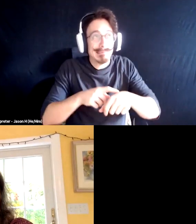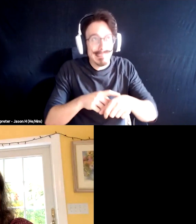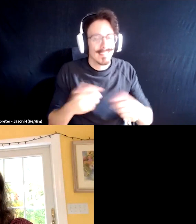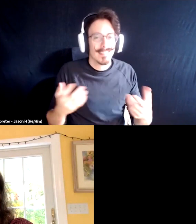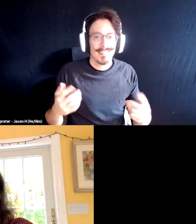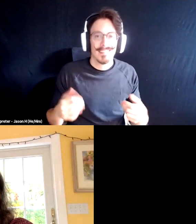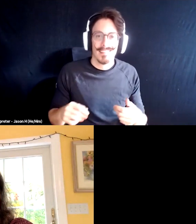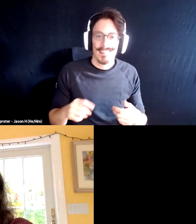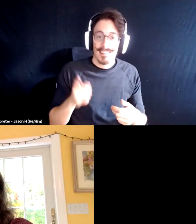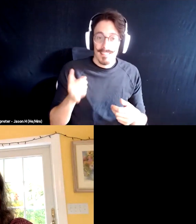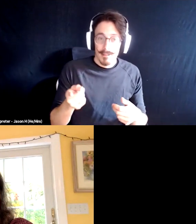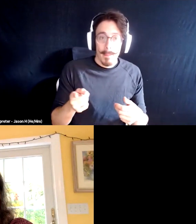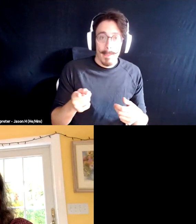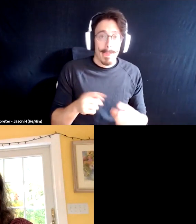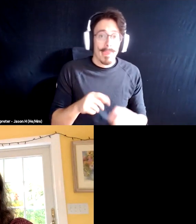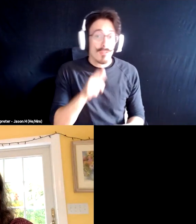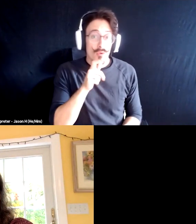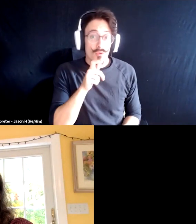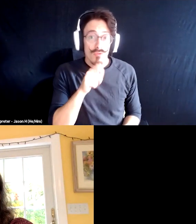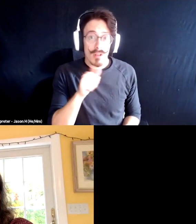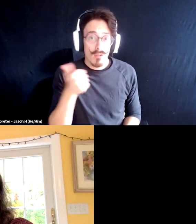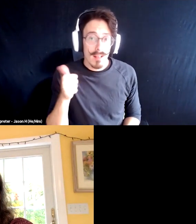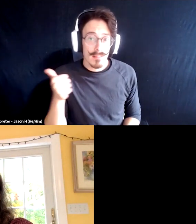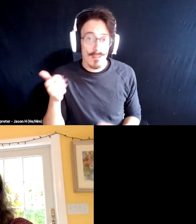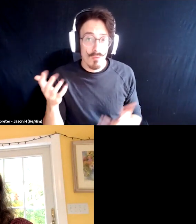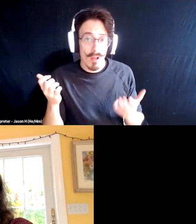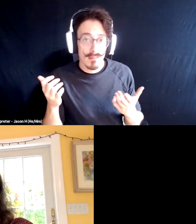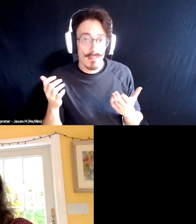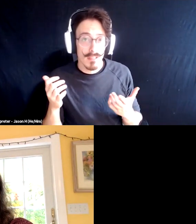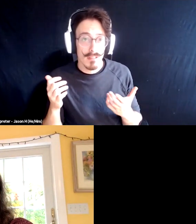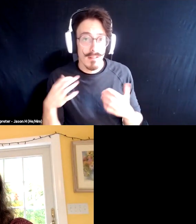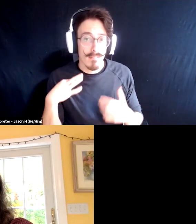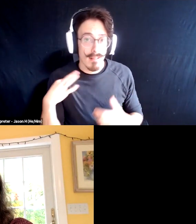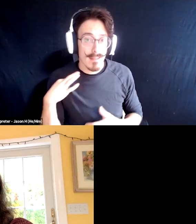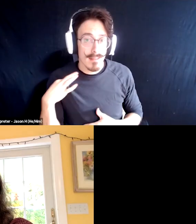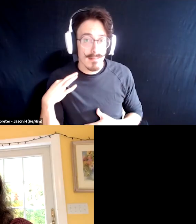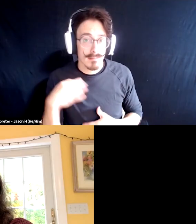And you. Who else wants to volunteer?